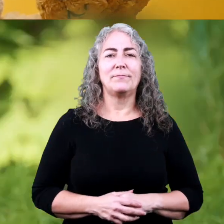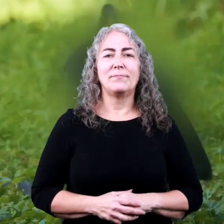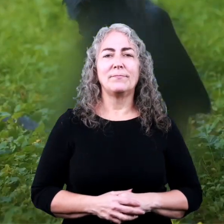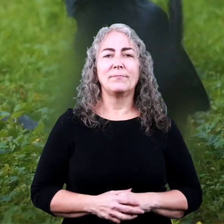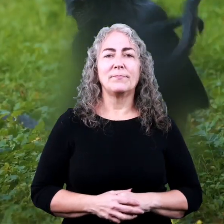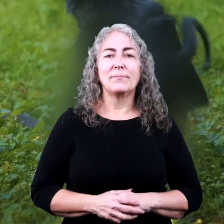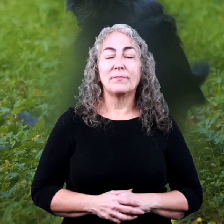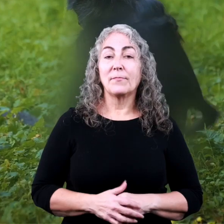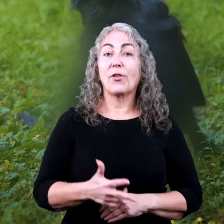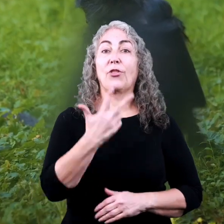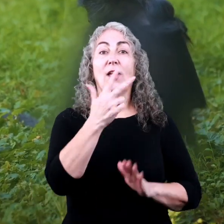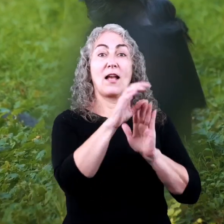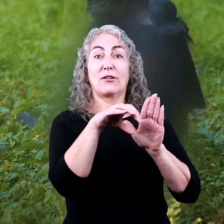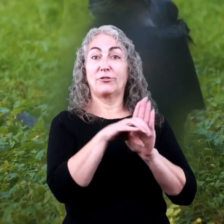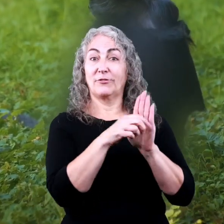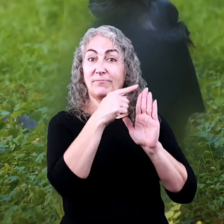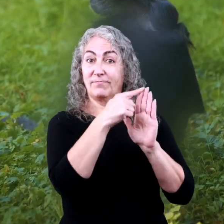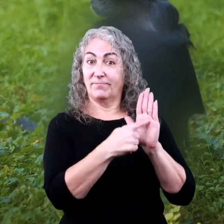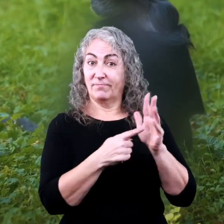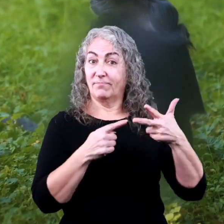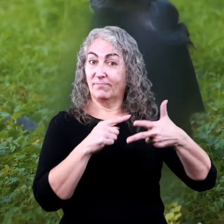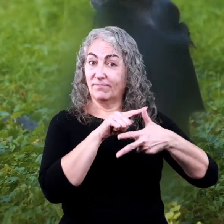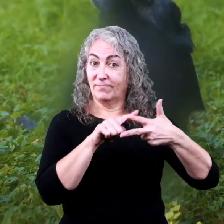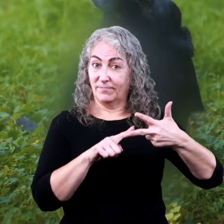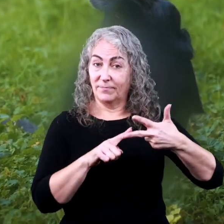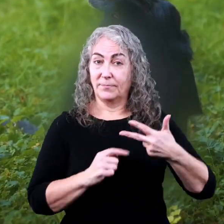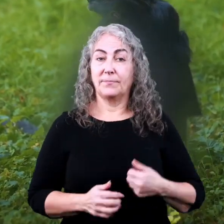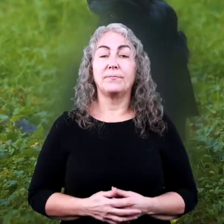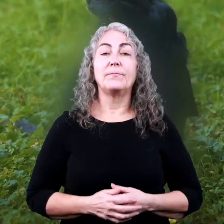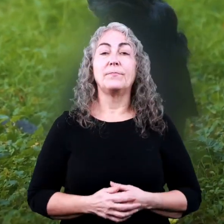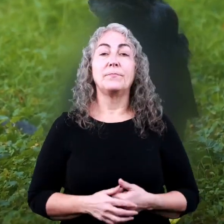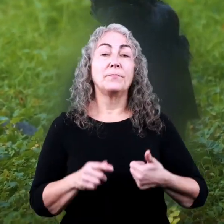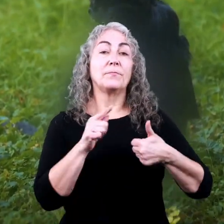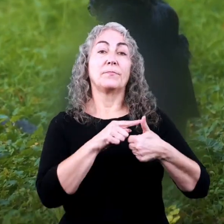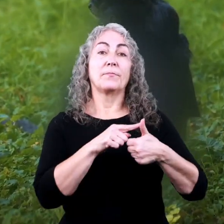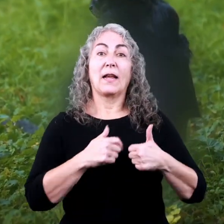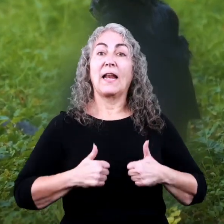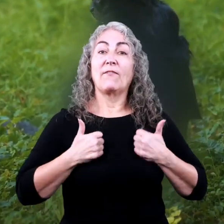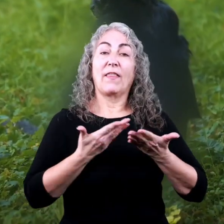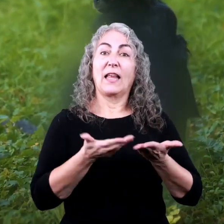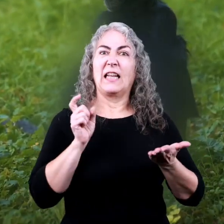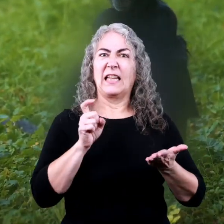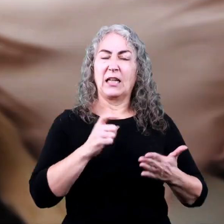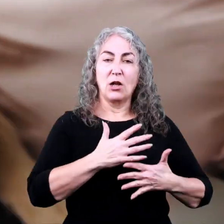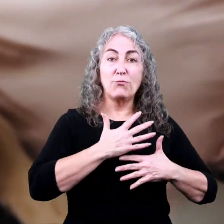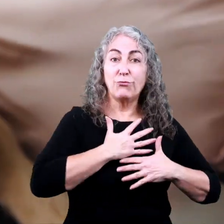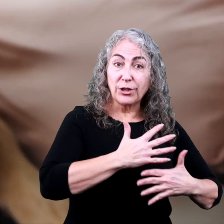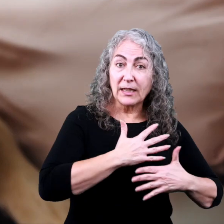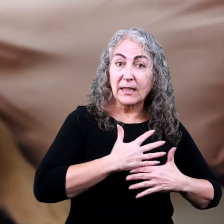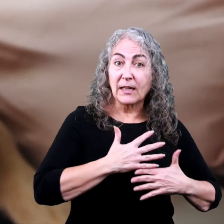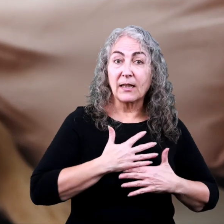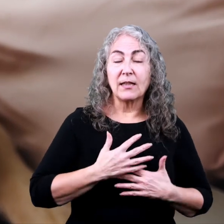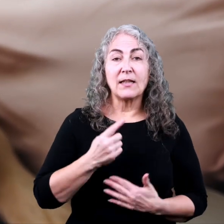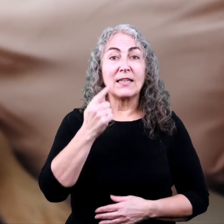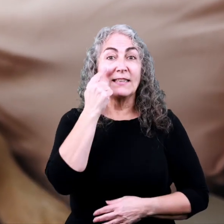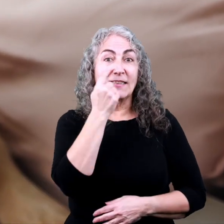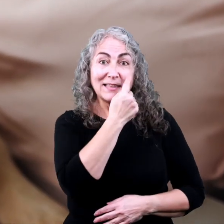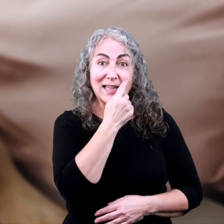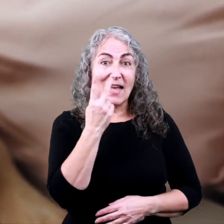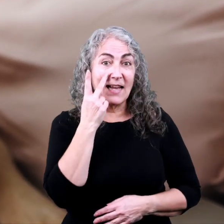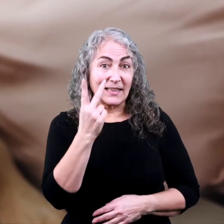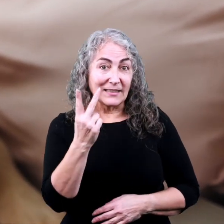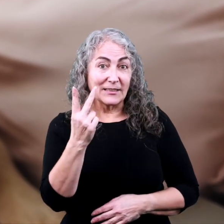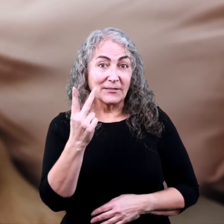in addition to these three main characteristics most living things also breathe have